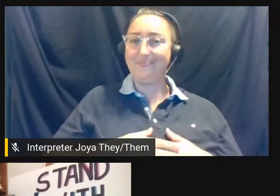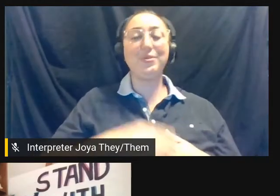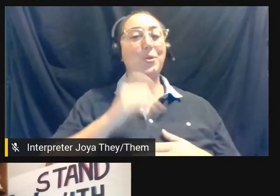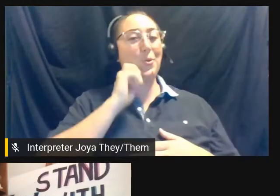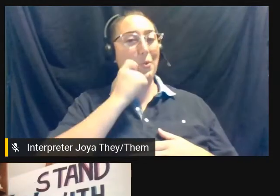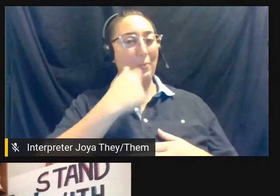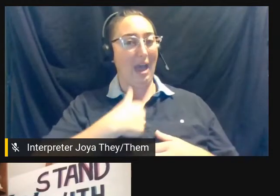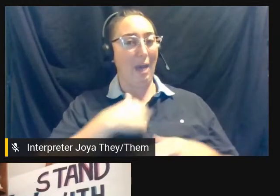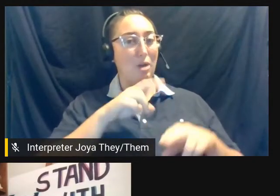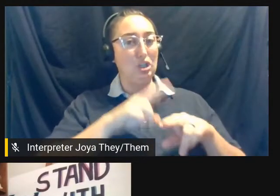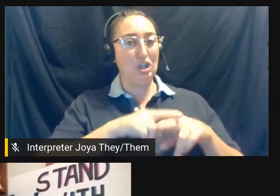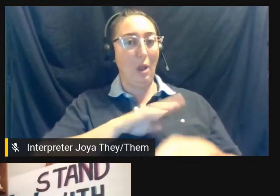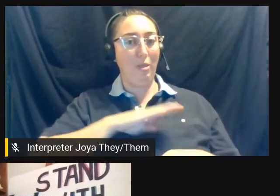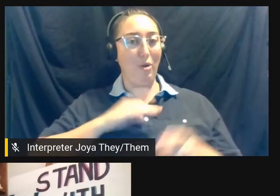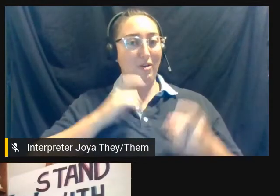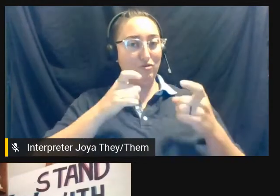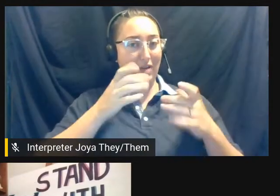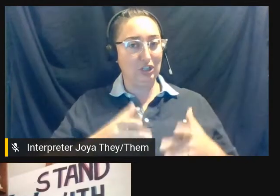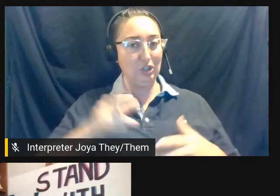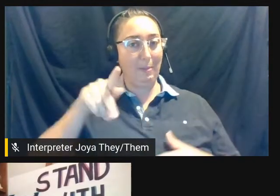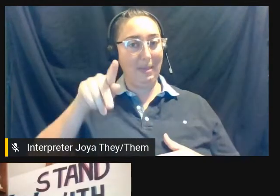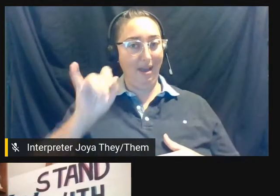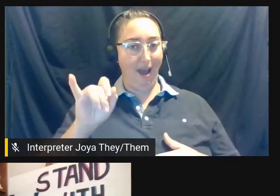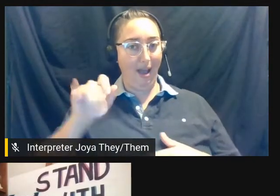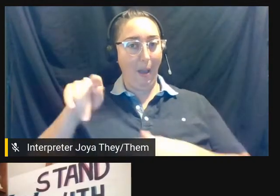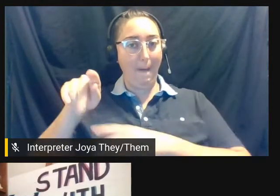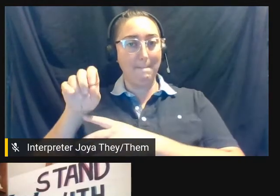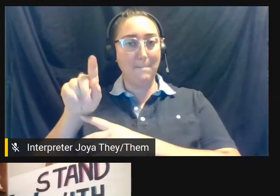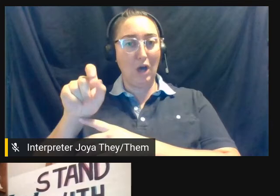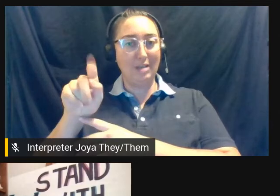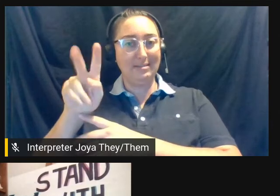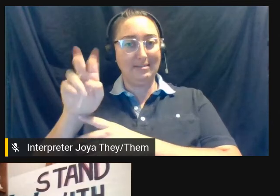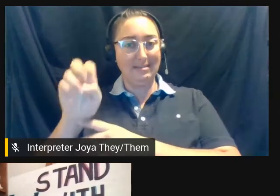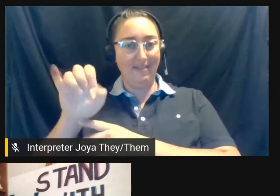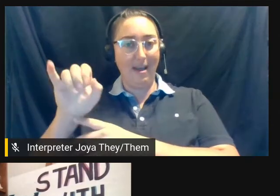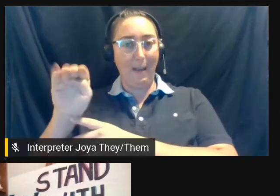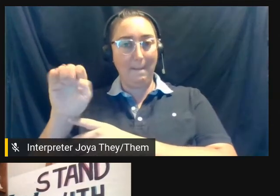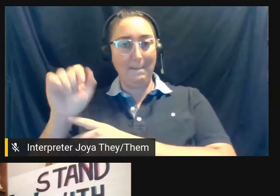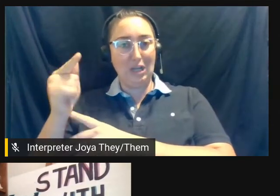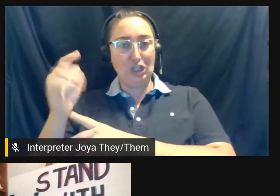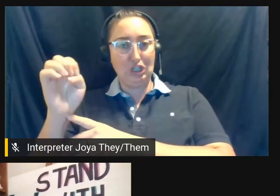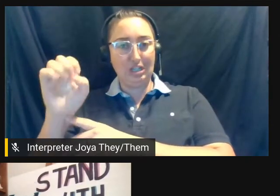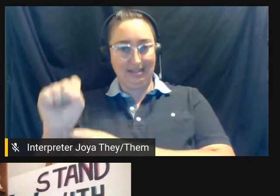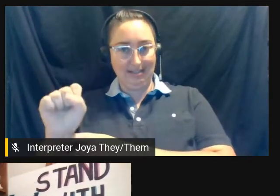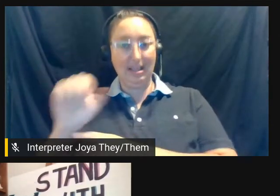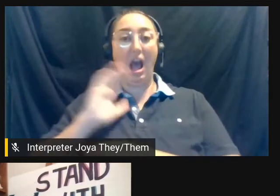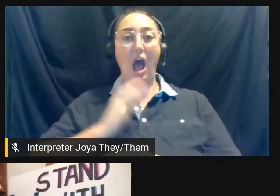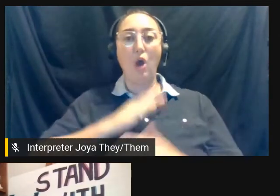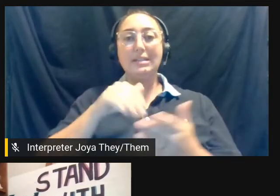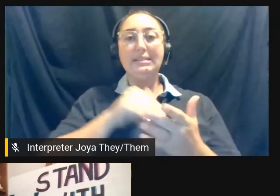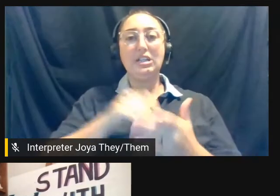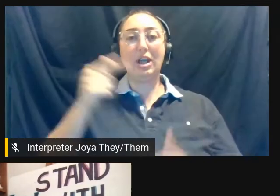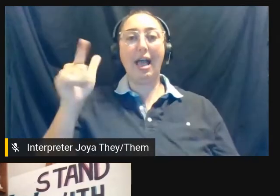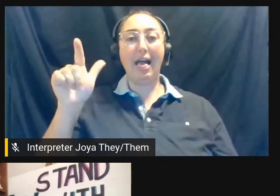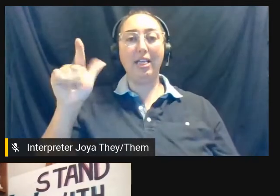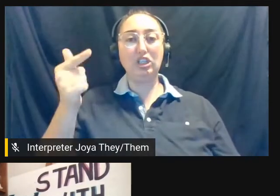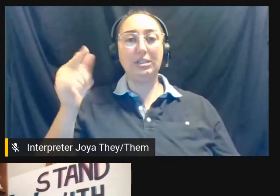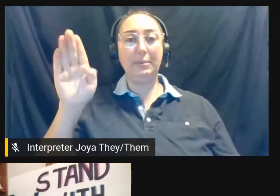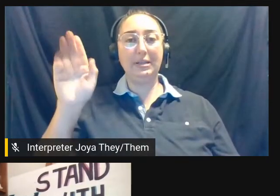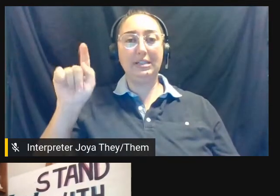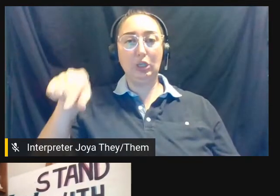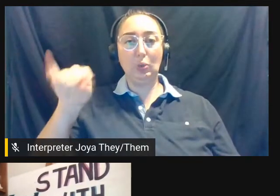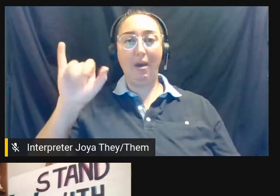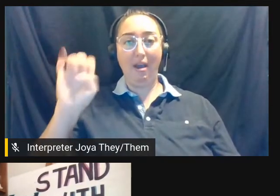chair of the board of directors at Positive Images. It is an LGBTQIA center of Sonoma County